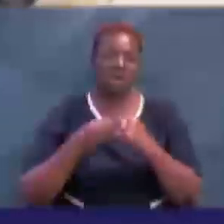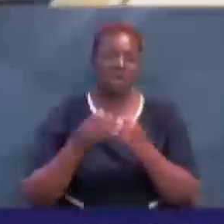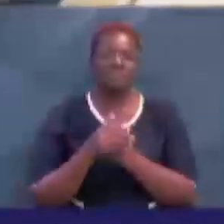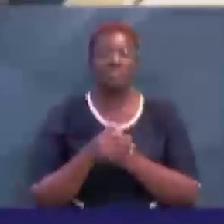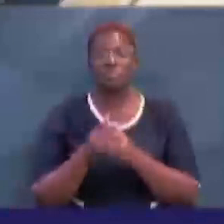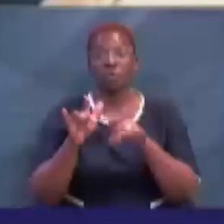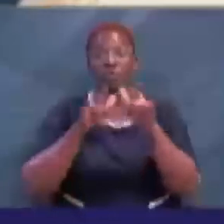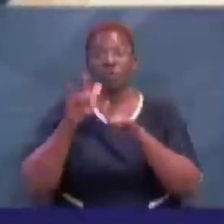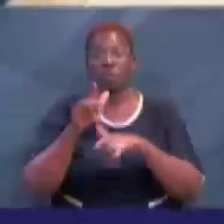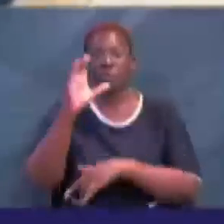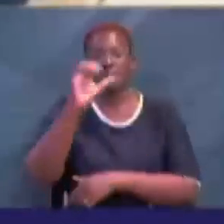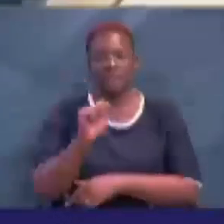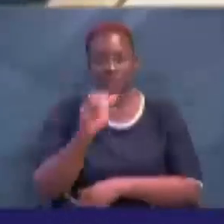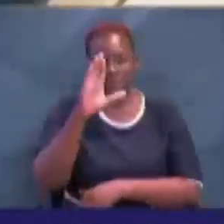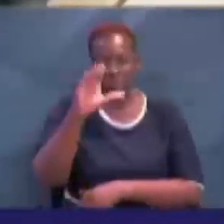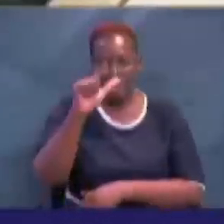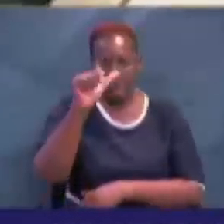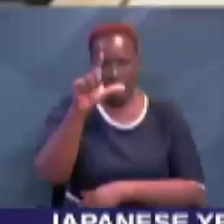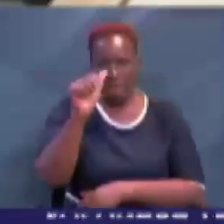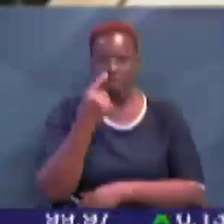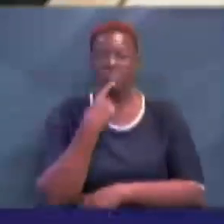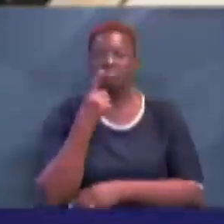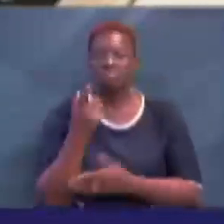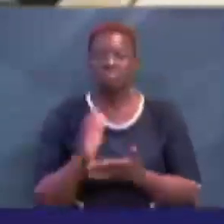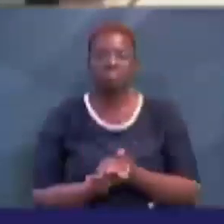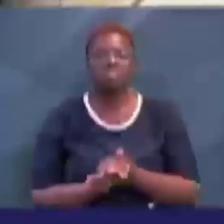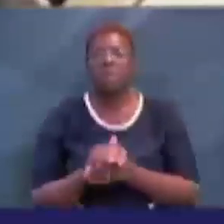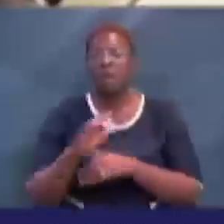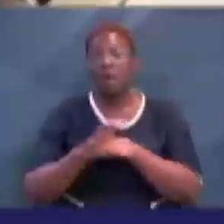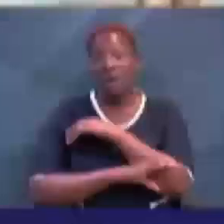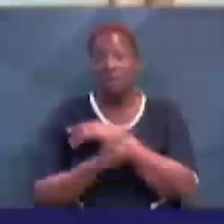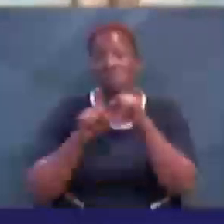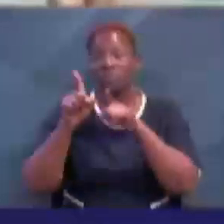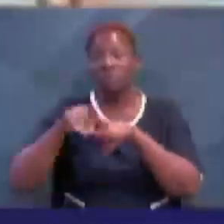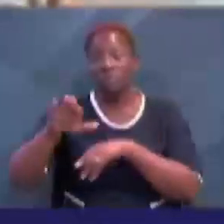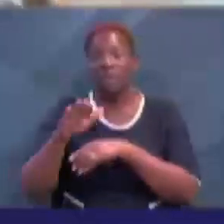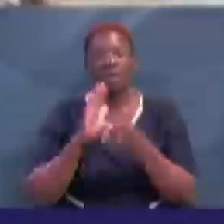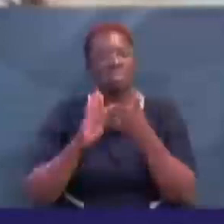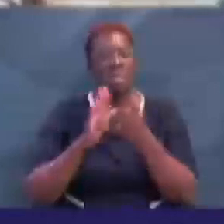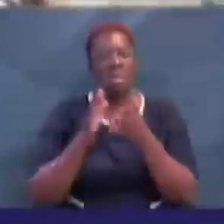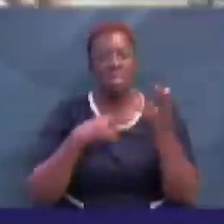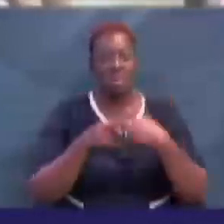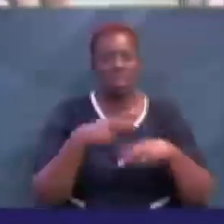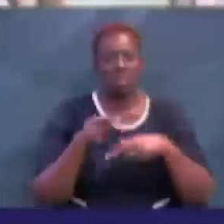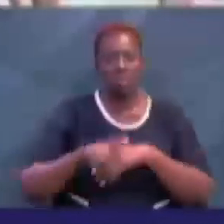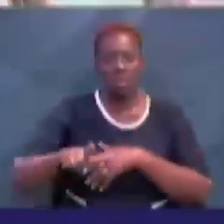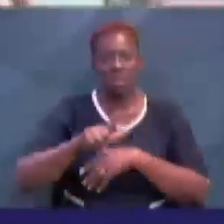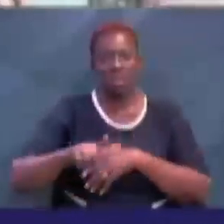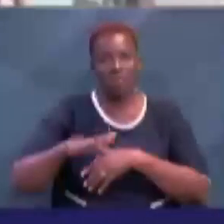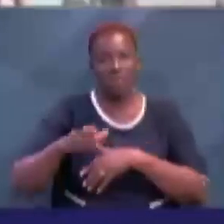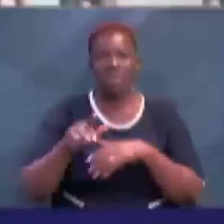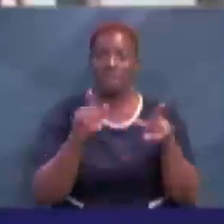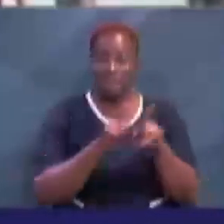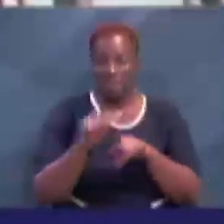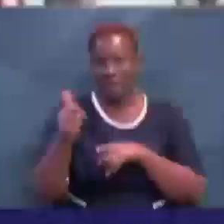Tourism Cabinet Secretary Najib Balala noted that the country's tourism sector is quickly recovering on the domestic front as other